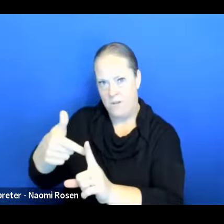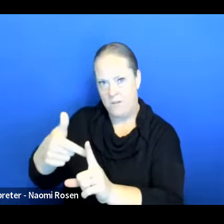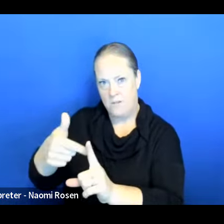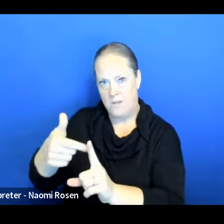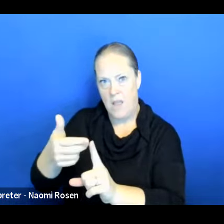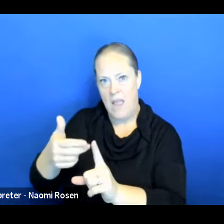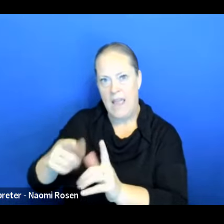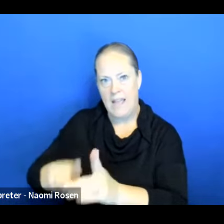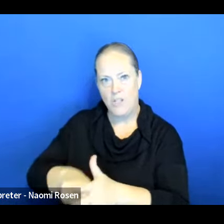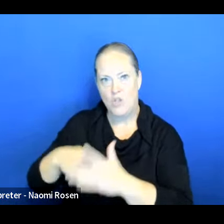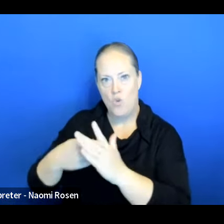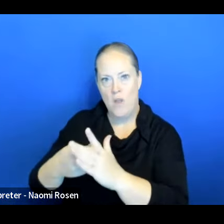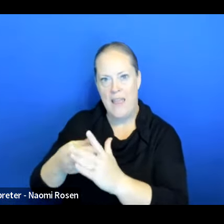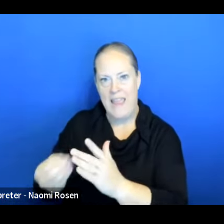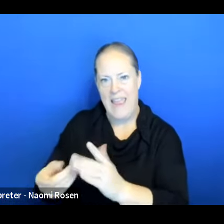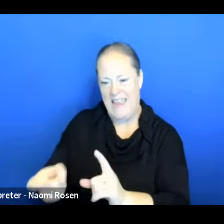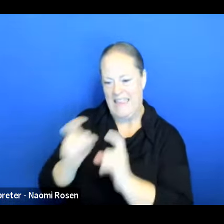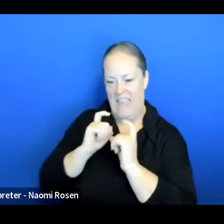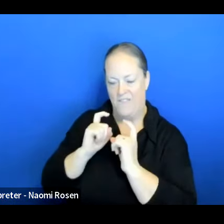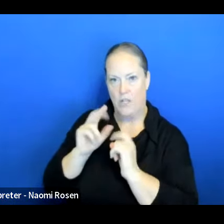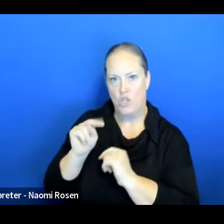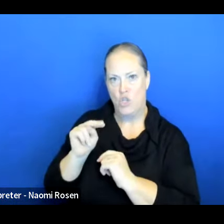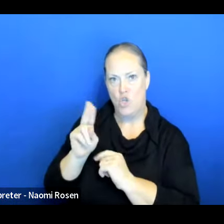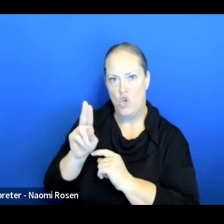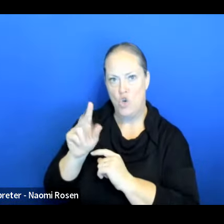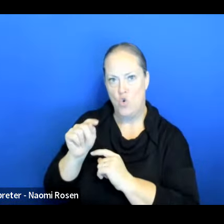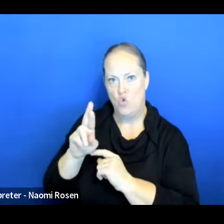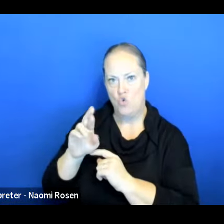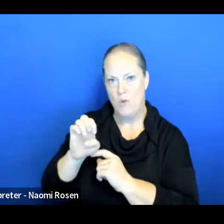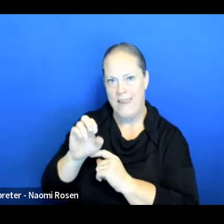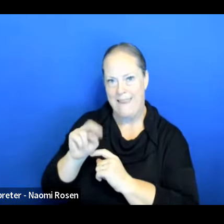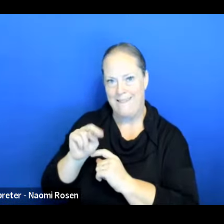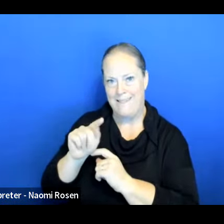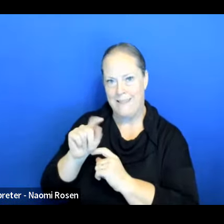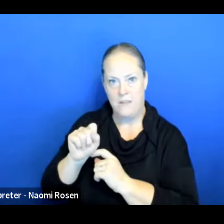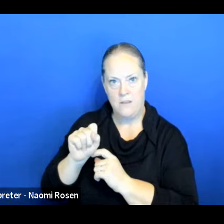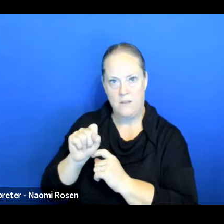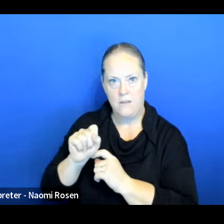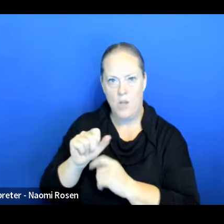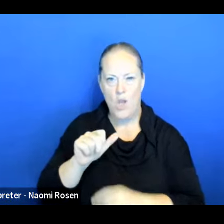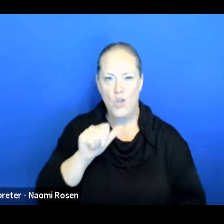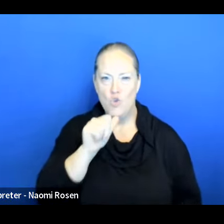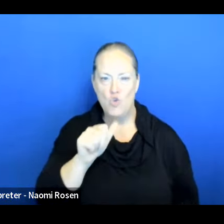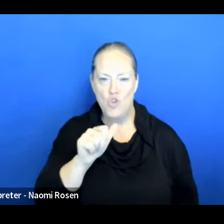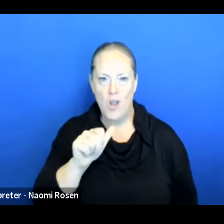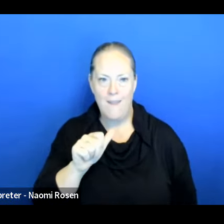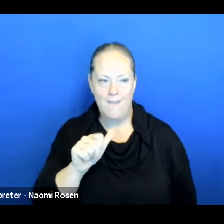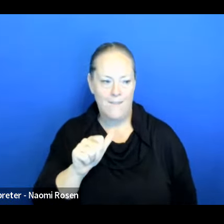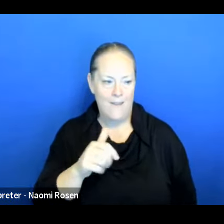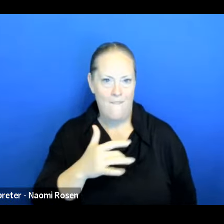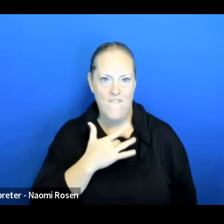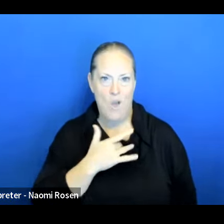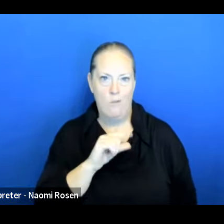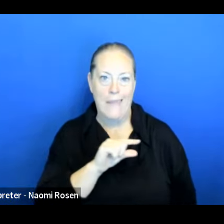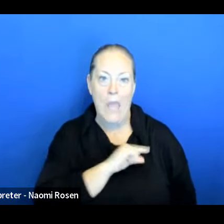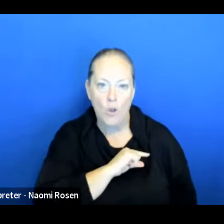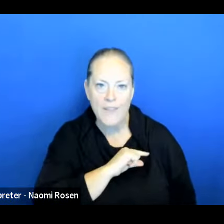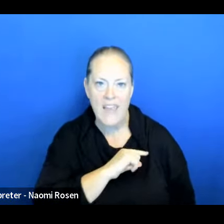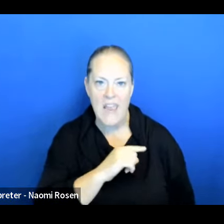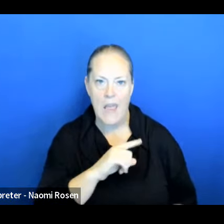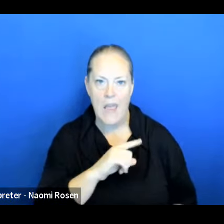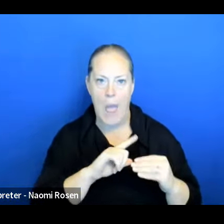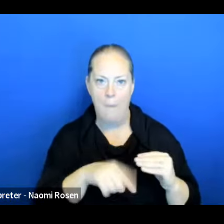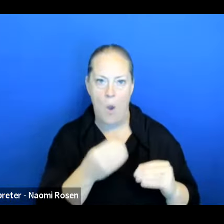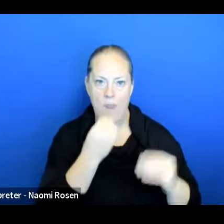We don't, we shouldn't, people shouldn't feel guilty about eating food or like, Oh, I ate today a Kit Kat. I